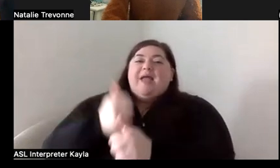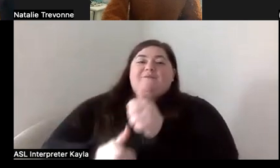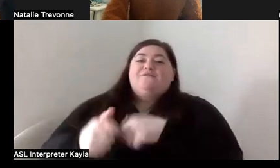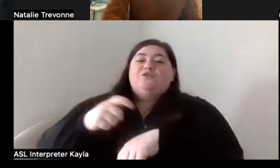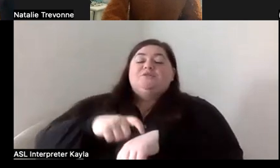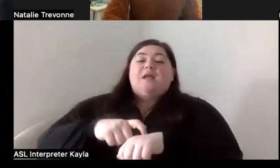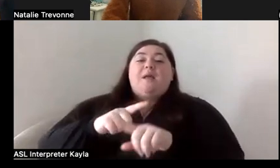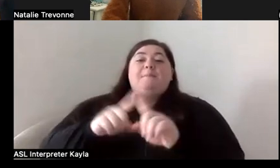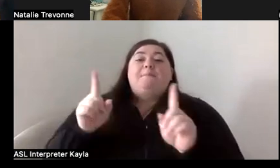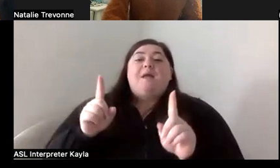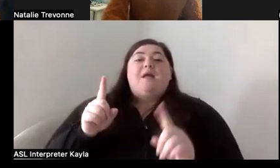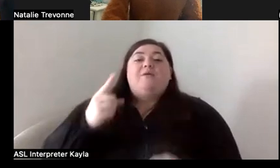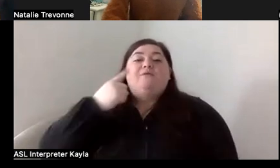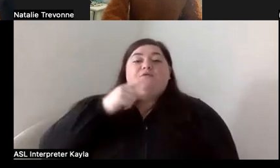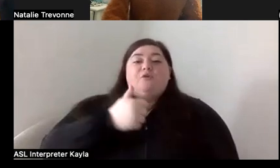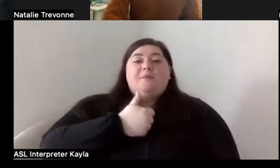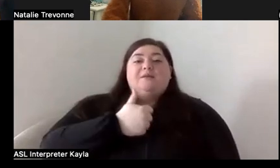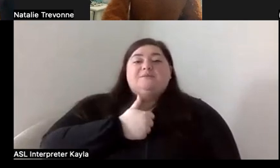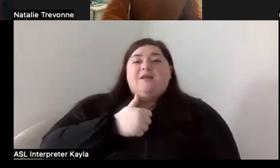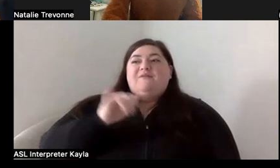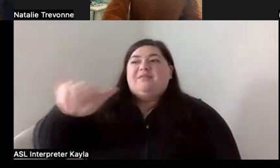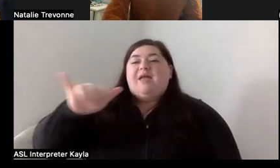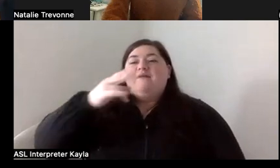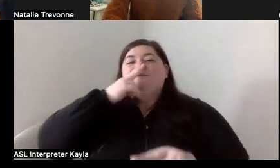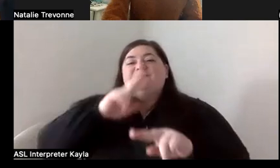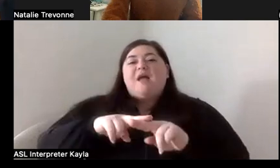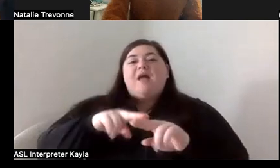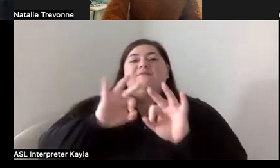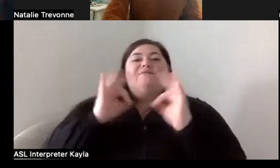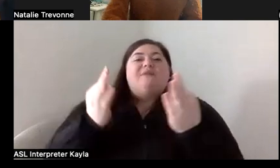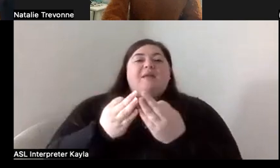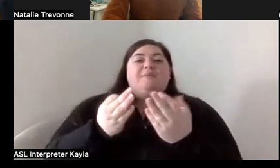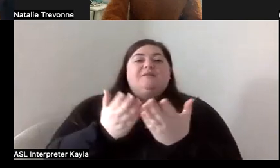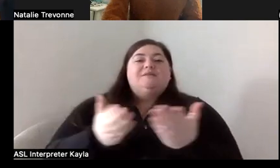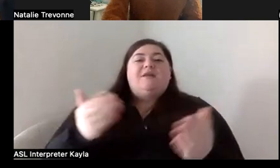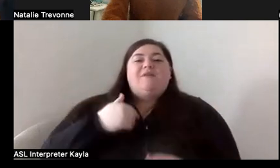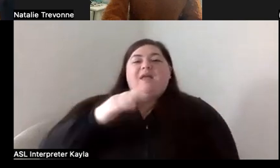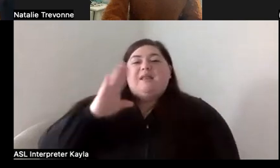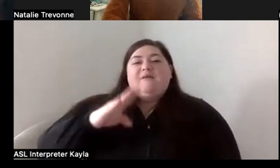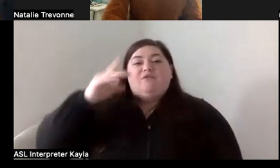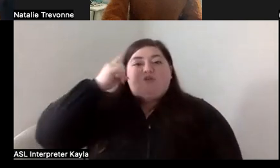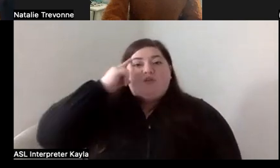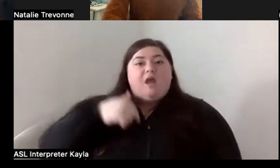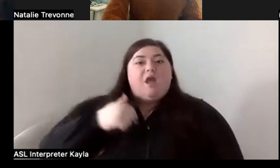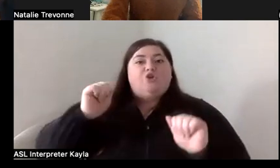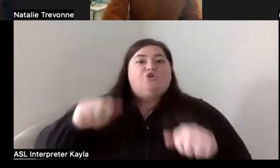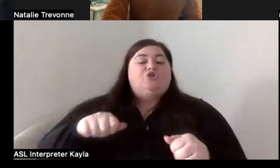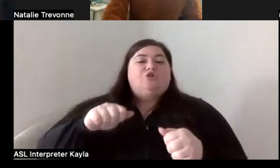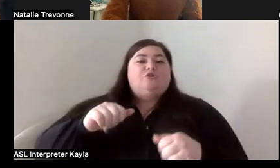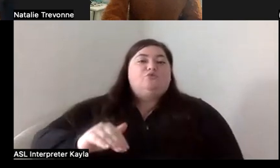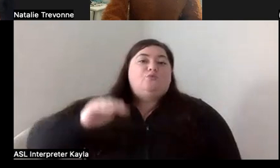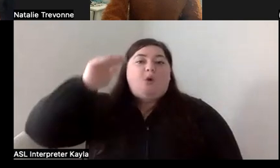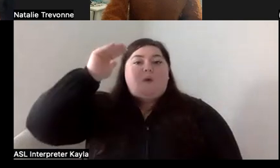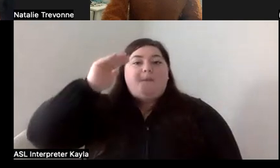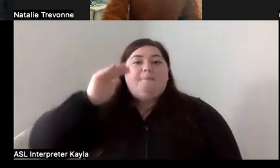me, that was like fun family stuff. Like I never thought that I could grow up to be,